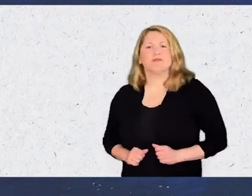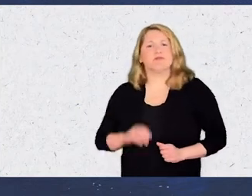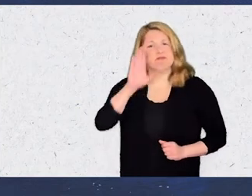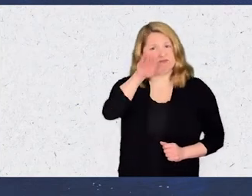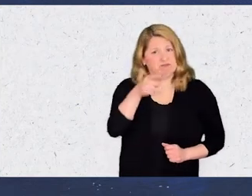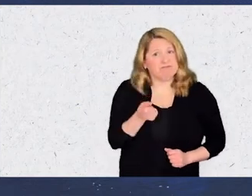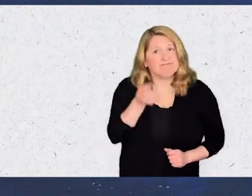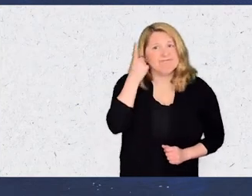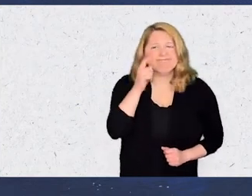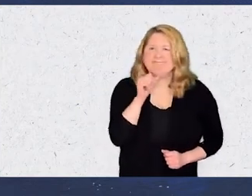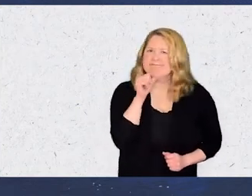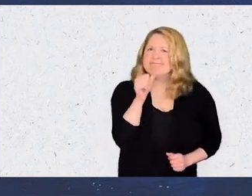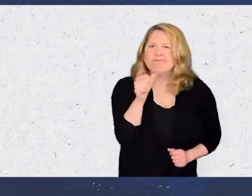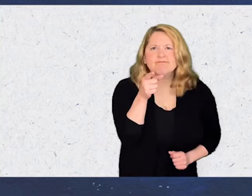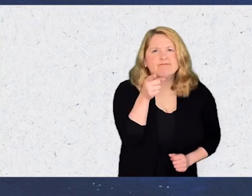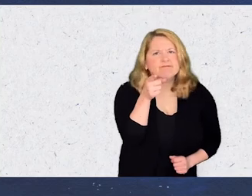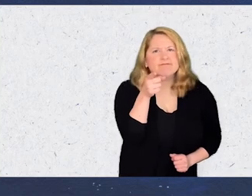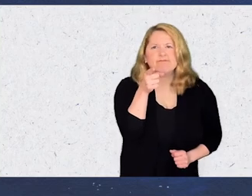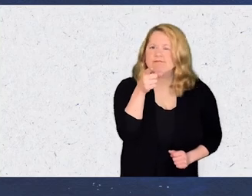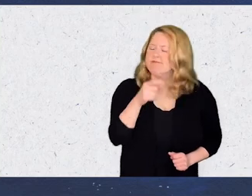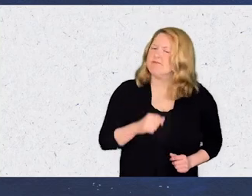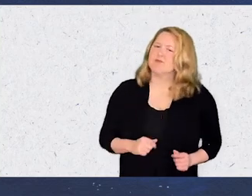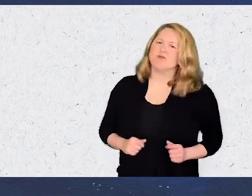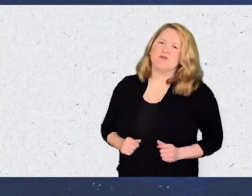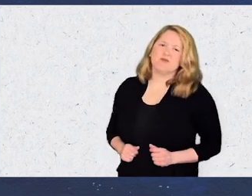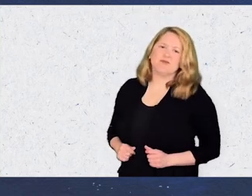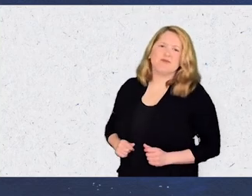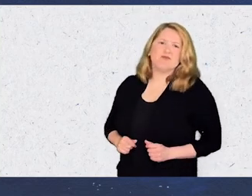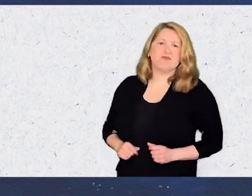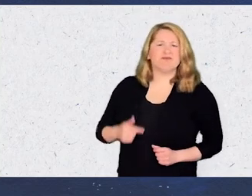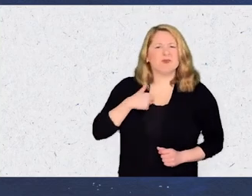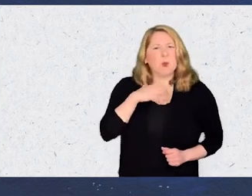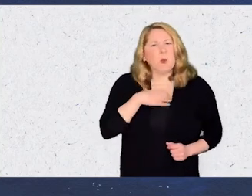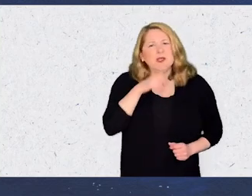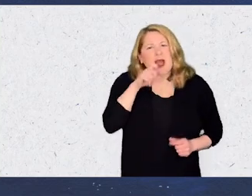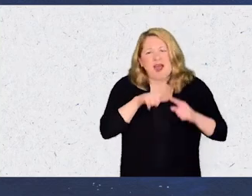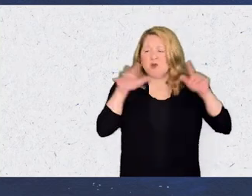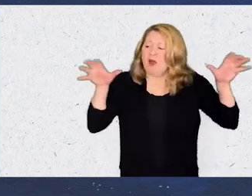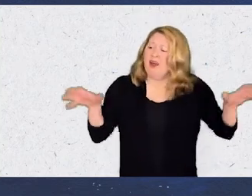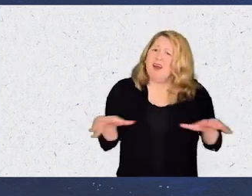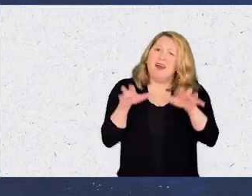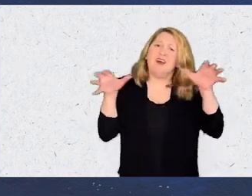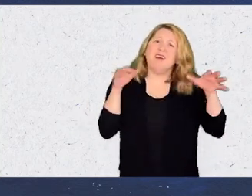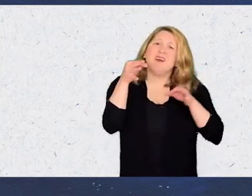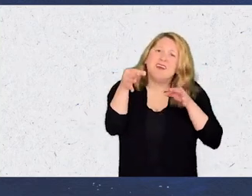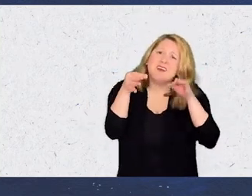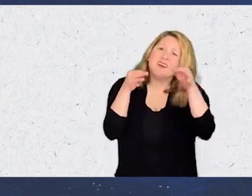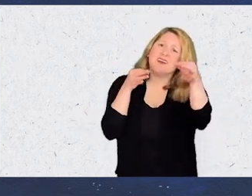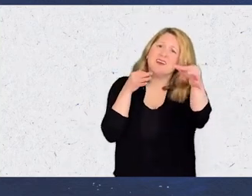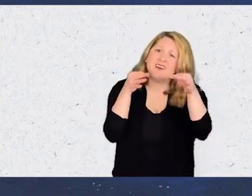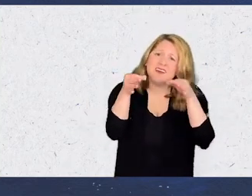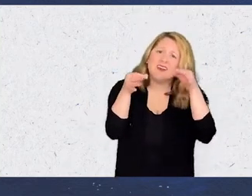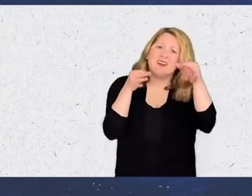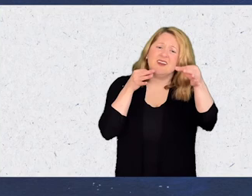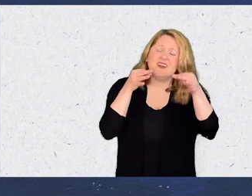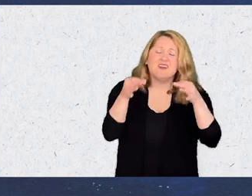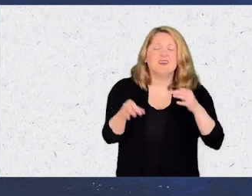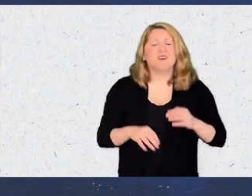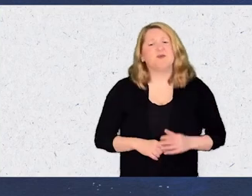You don't get it I wish I didn't have to make you try